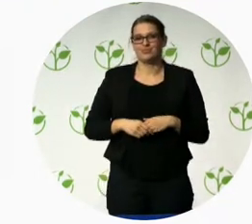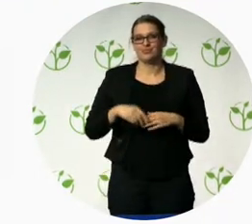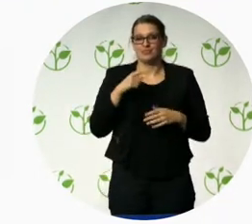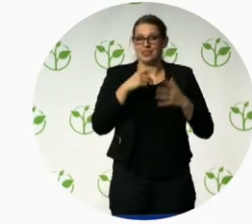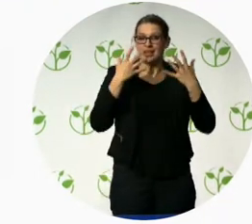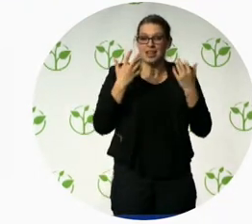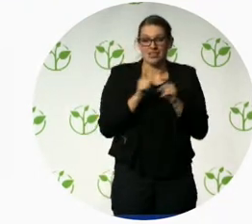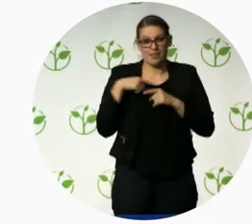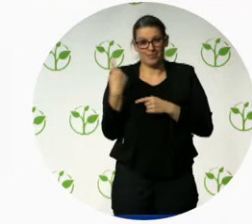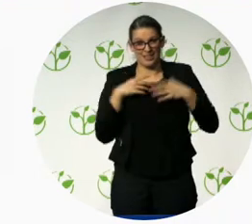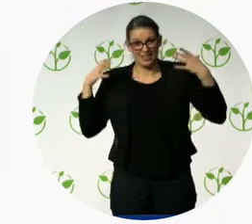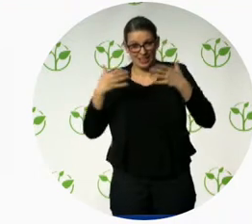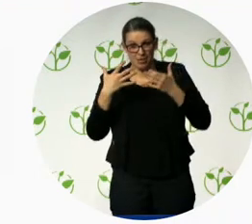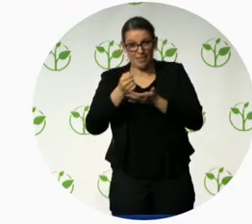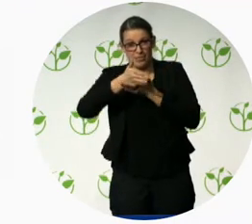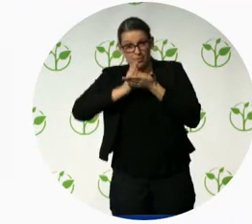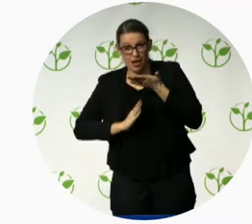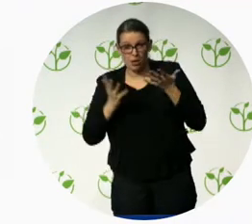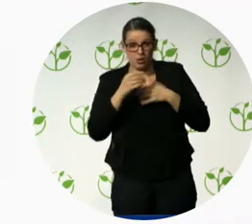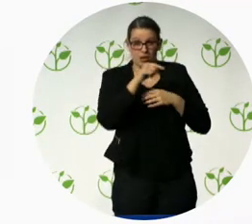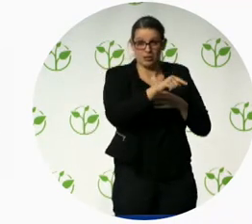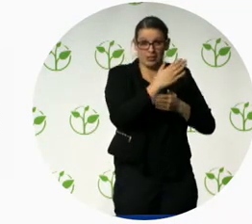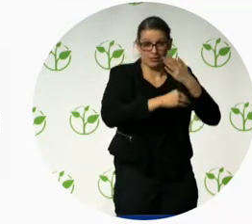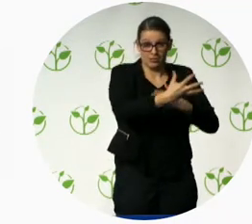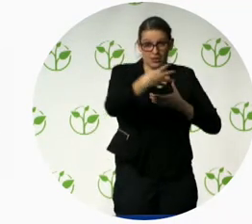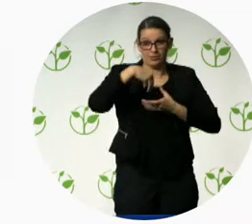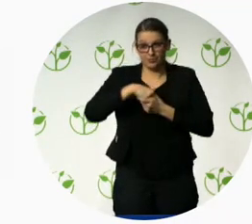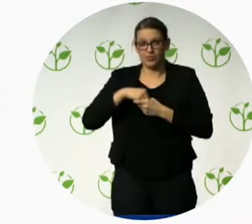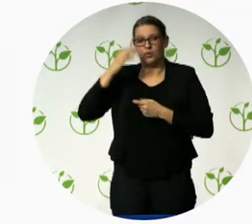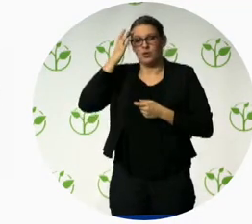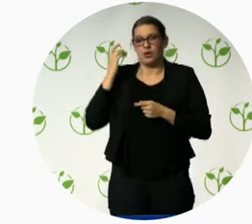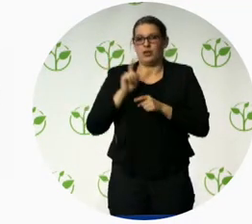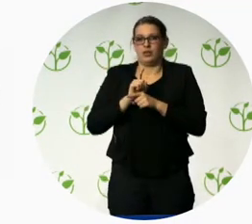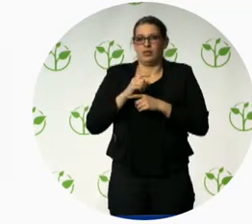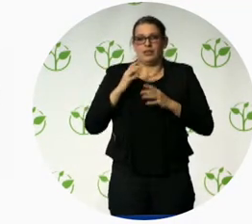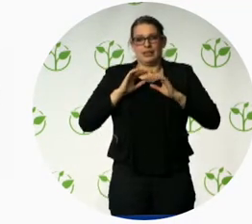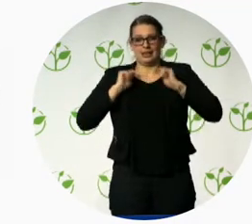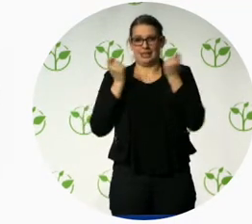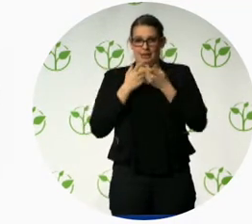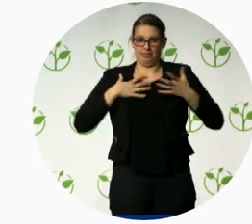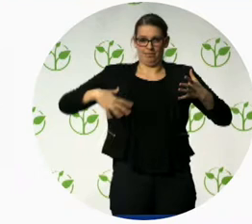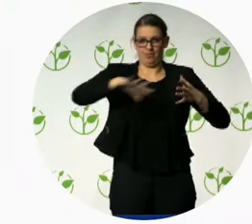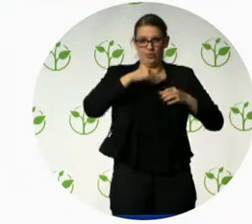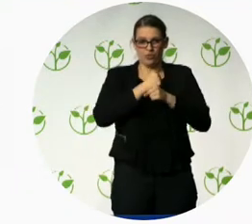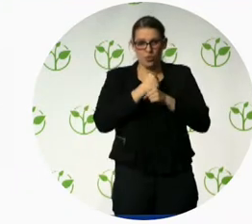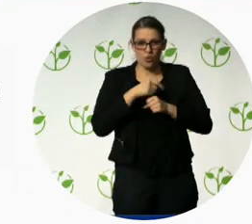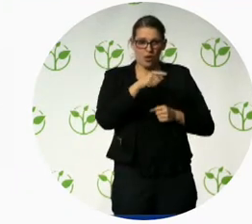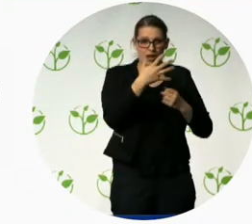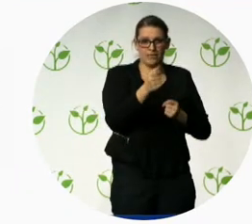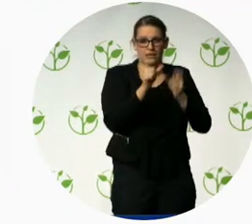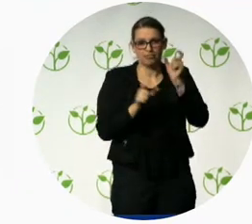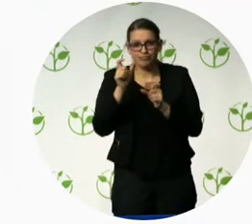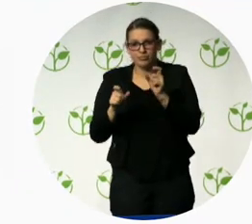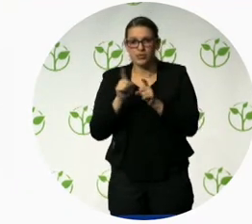families, brothers, sisters, teachers who are all impacted by disability and want to do good things. So